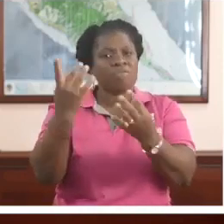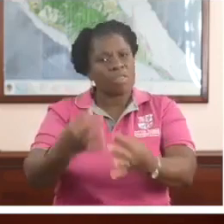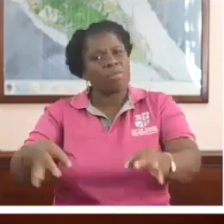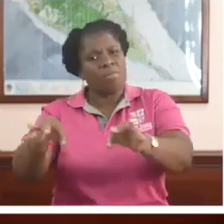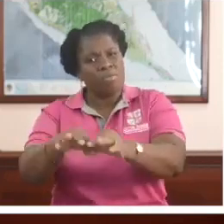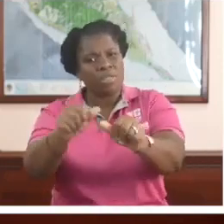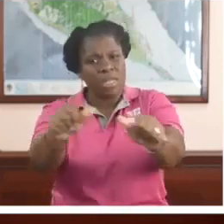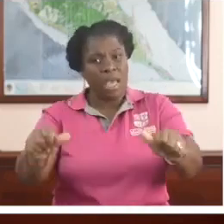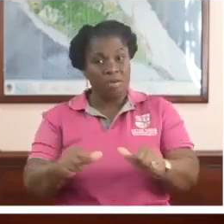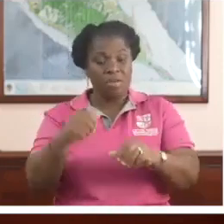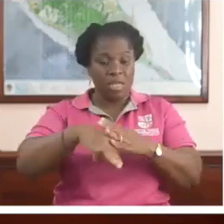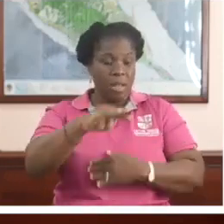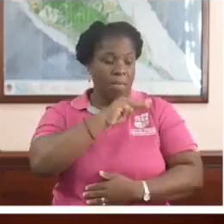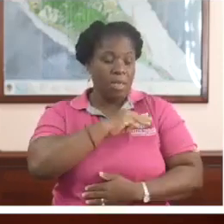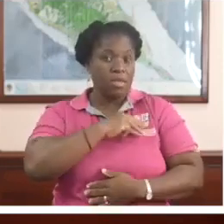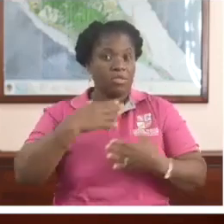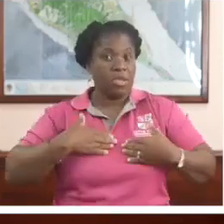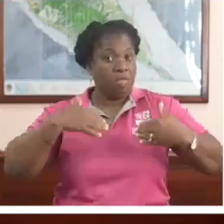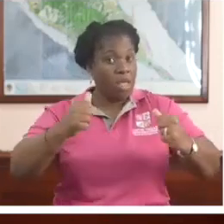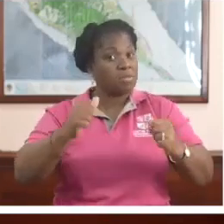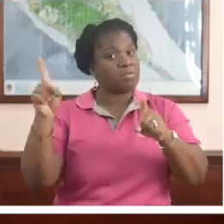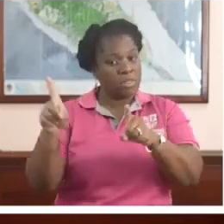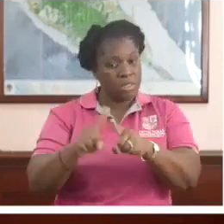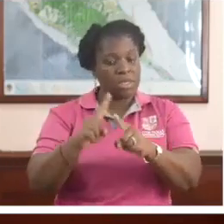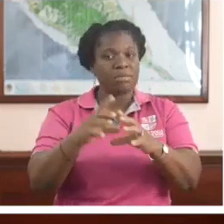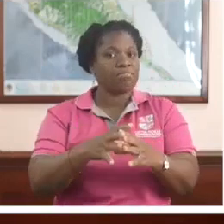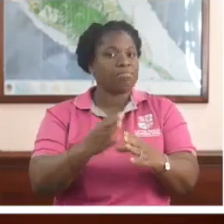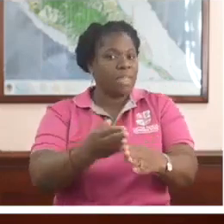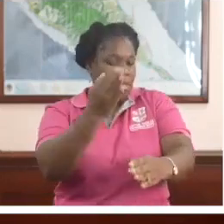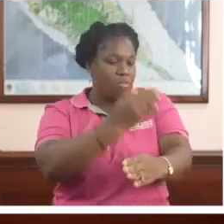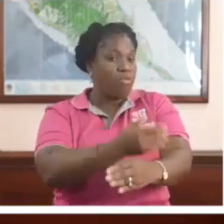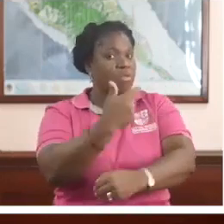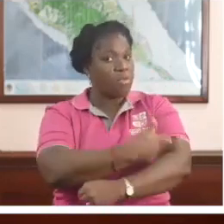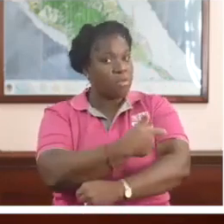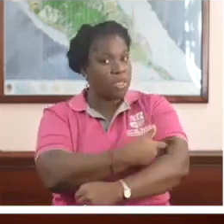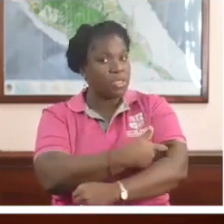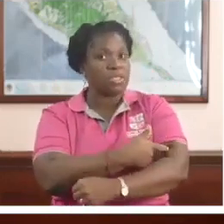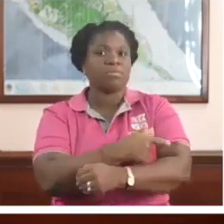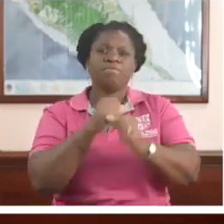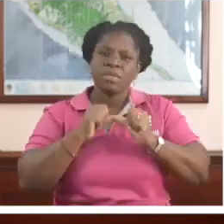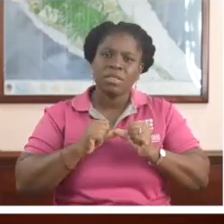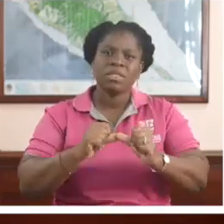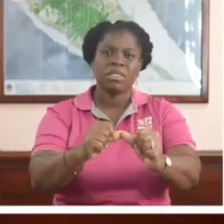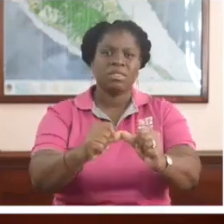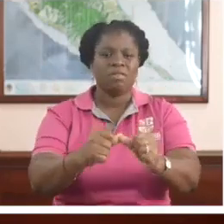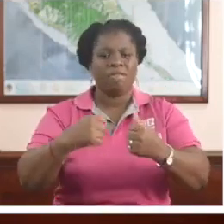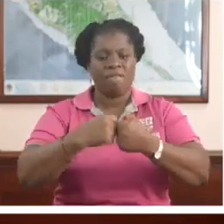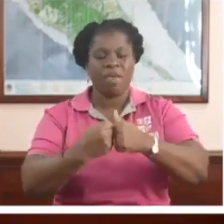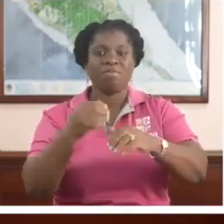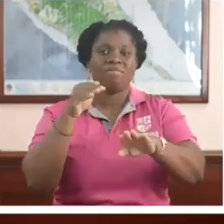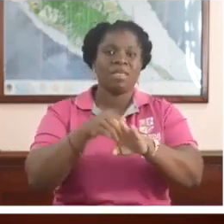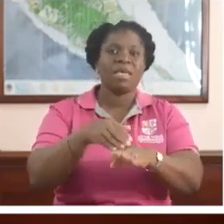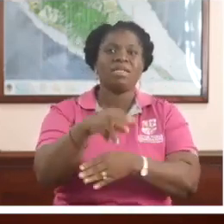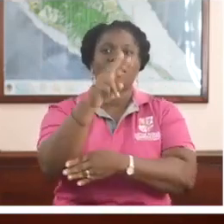the achievements of the priority areas of Ministry of Health, such as improved immunization coverage, sustaining